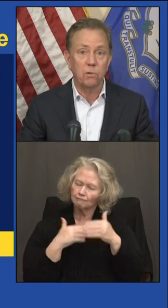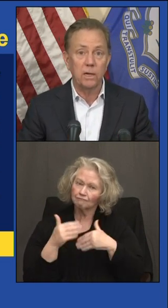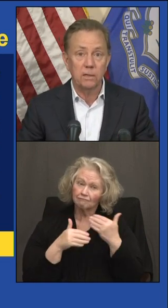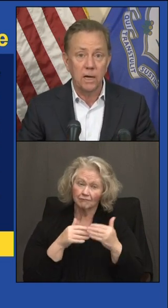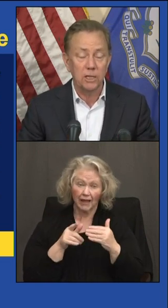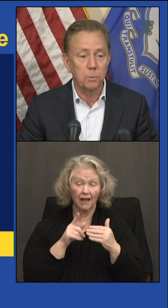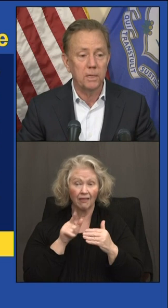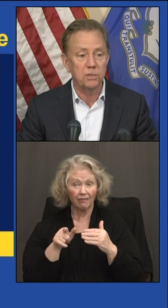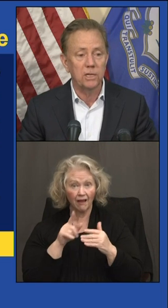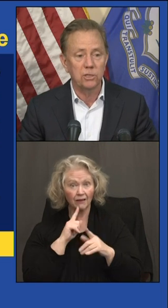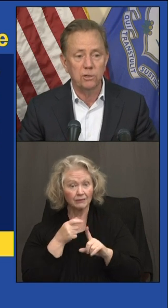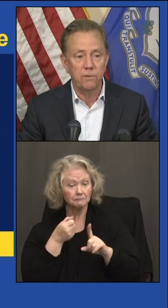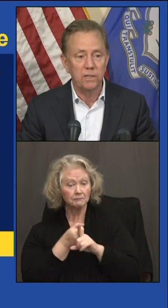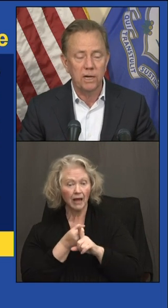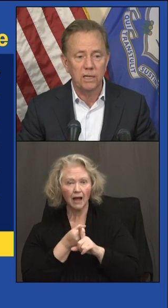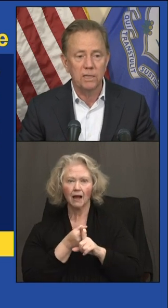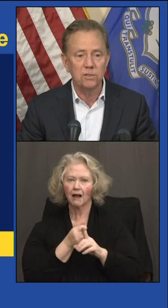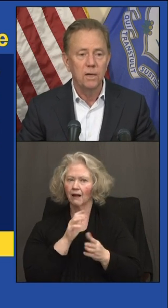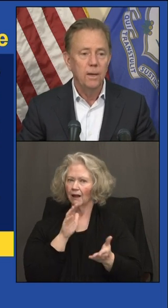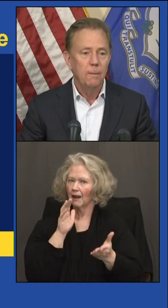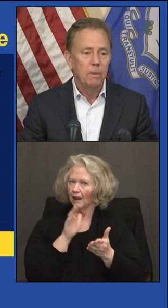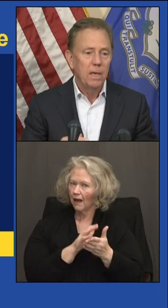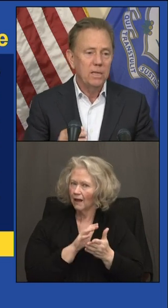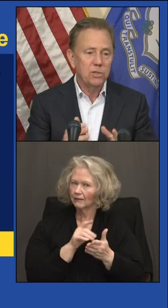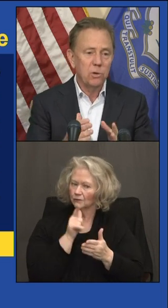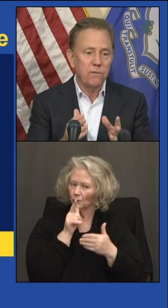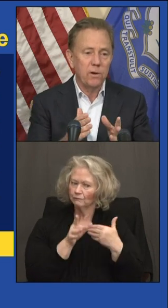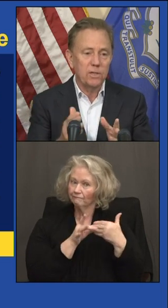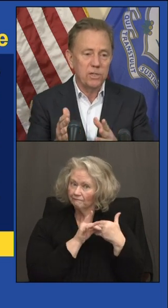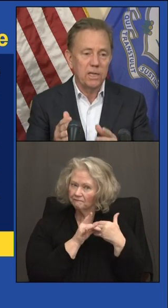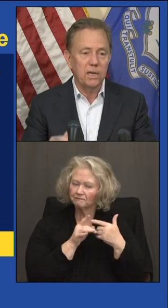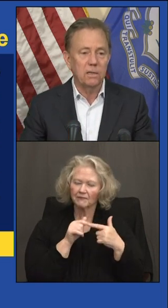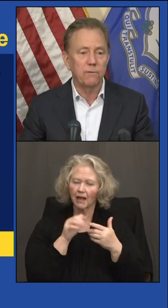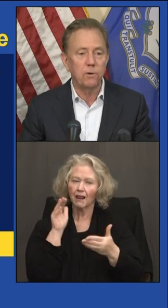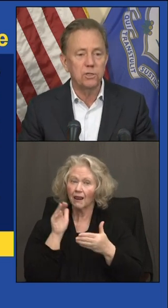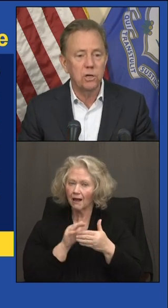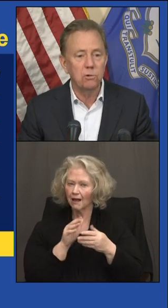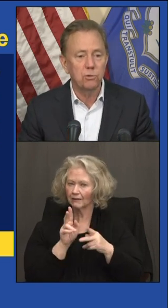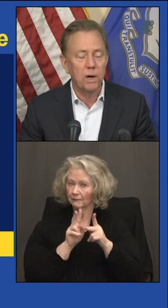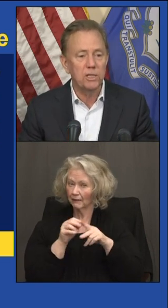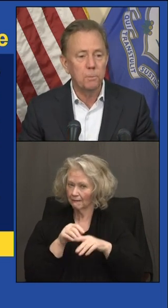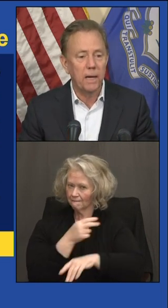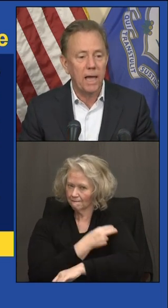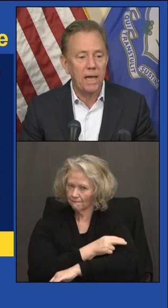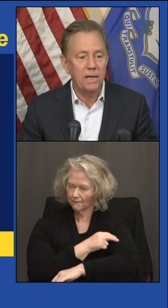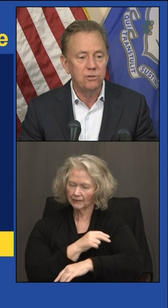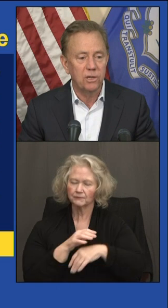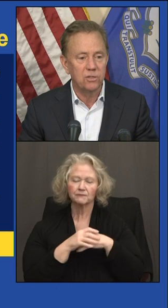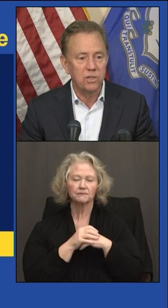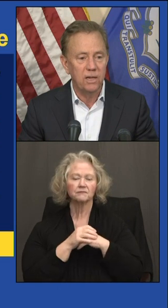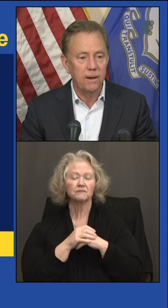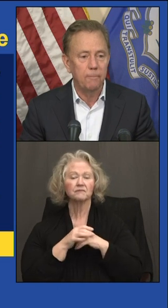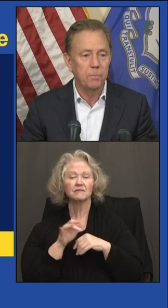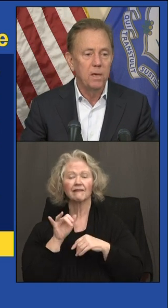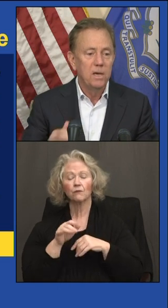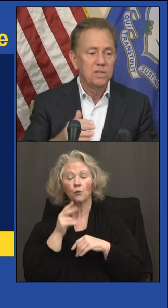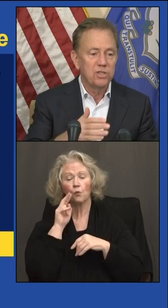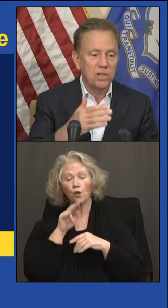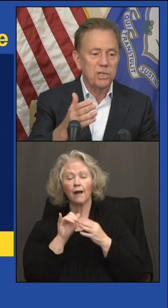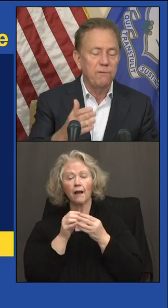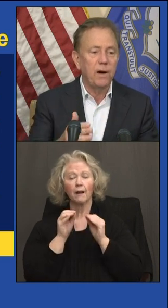infection rate and hospitalizations, fatalities. This is sort of interesting. The first dose rates by age, you can see